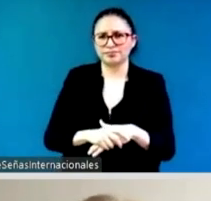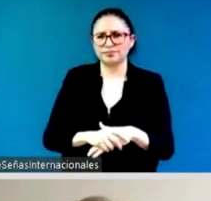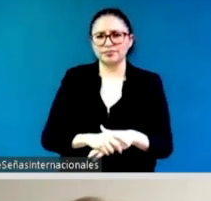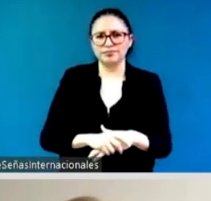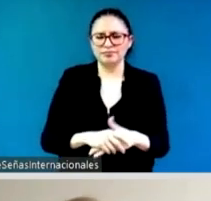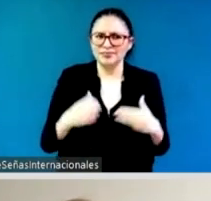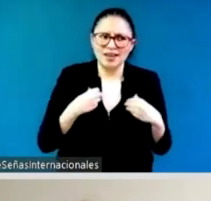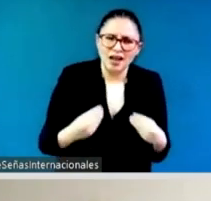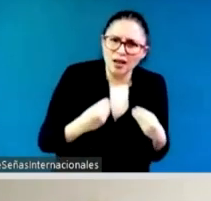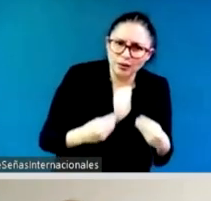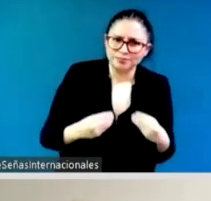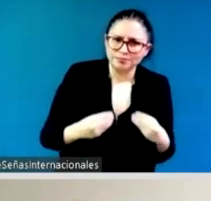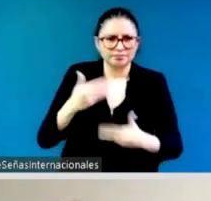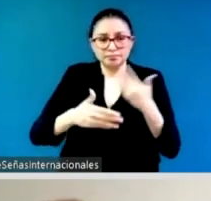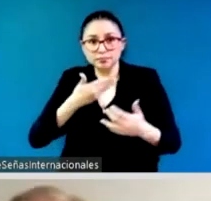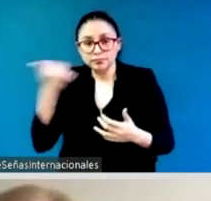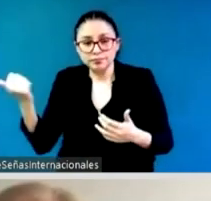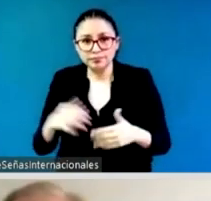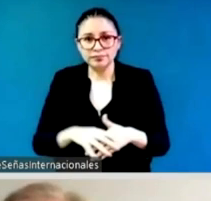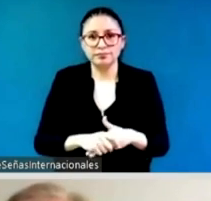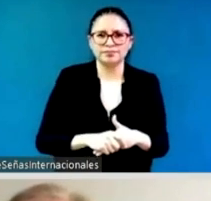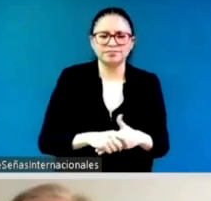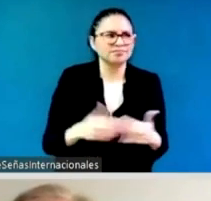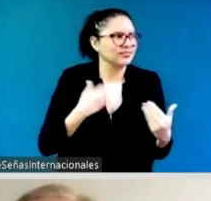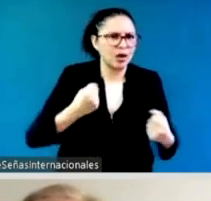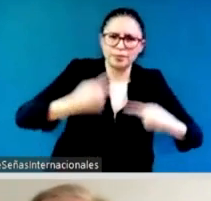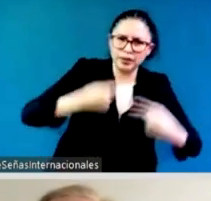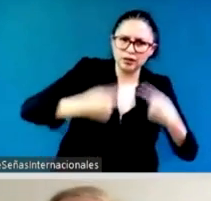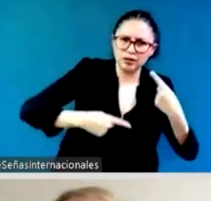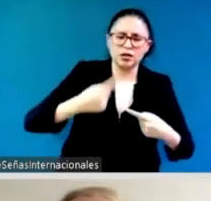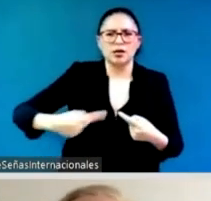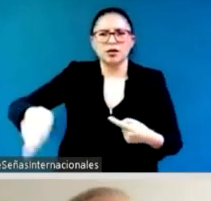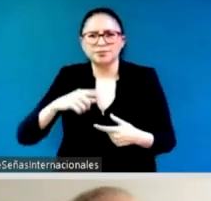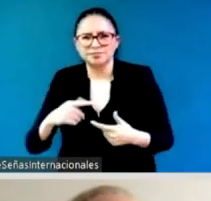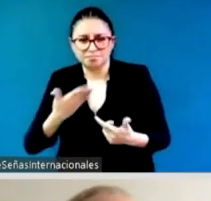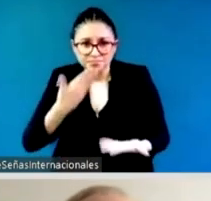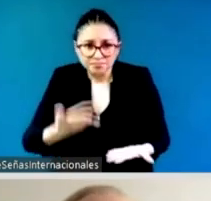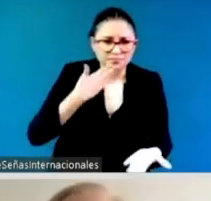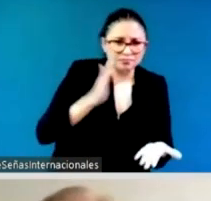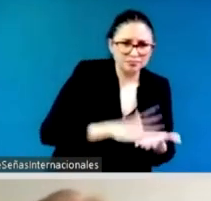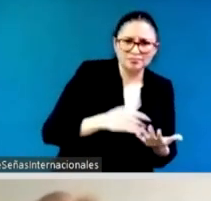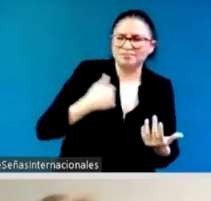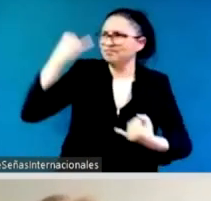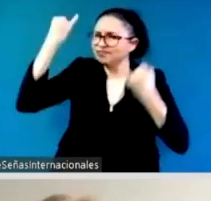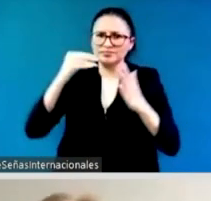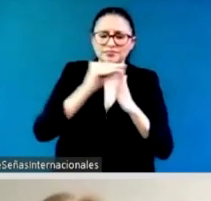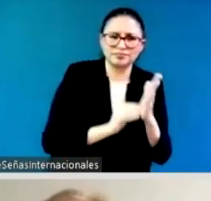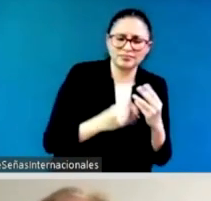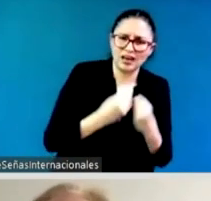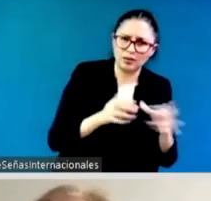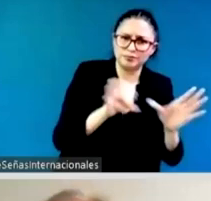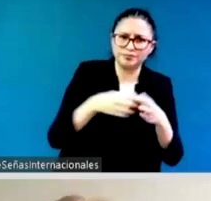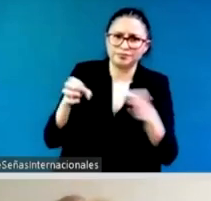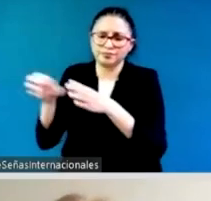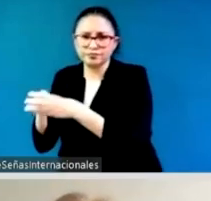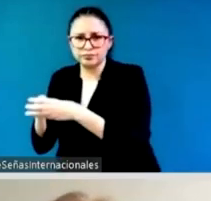i as a as an NGO leader would not have been able to do for example so really looking at the private sector also to come out to